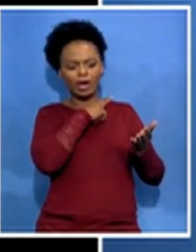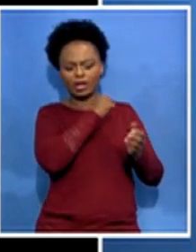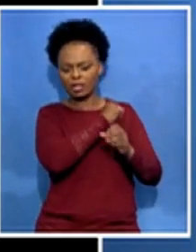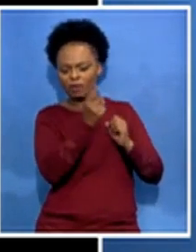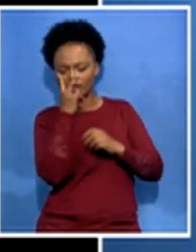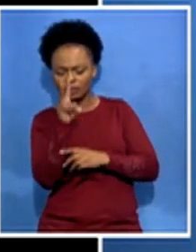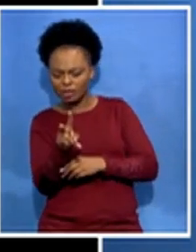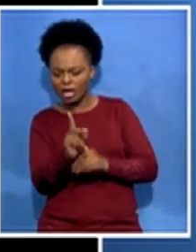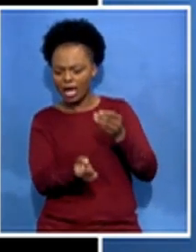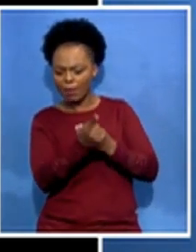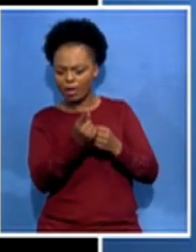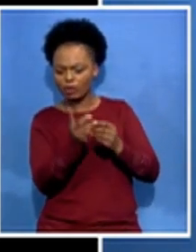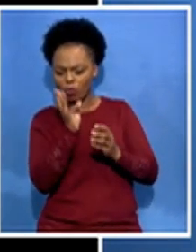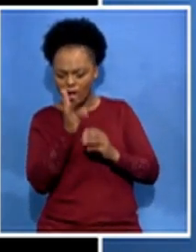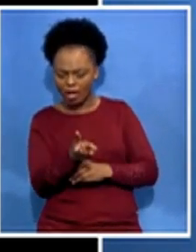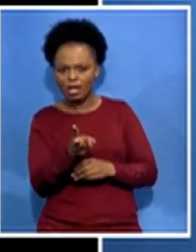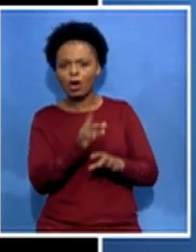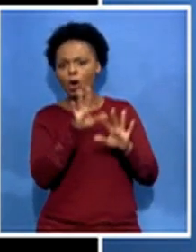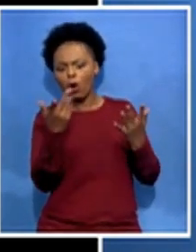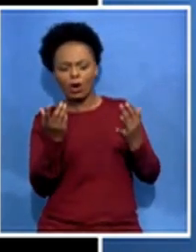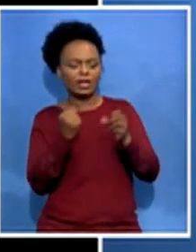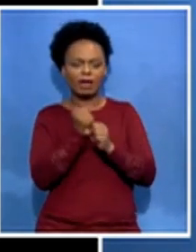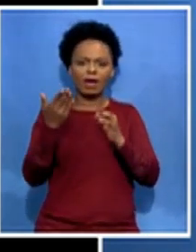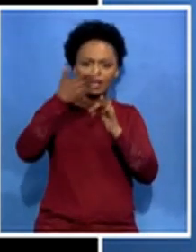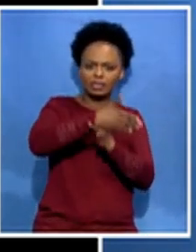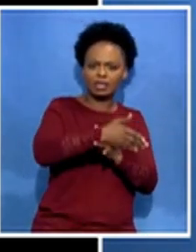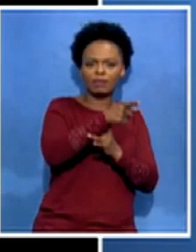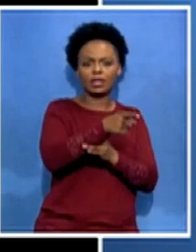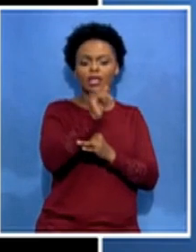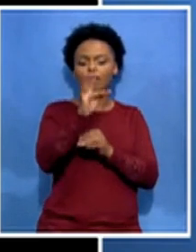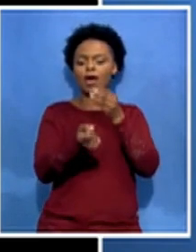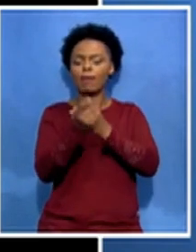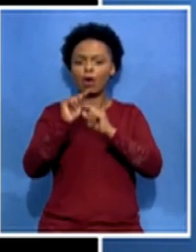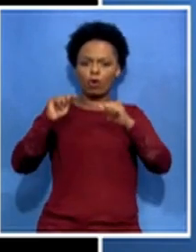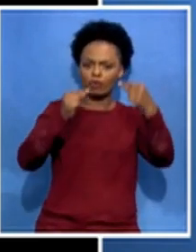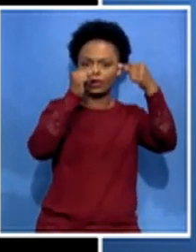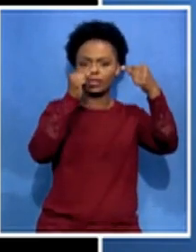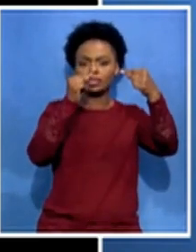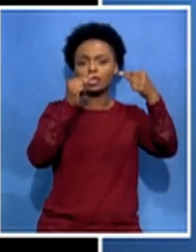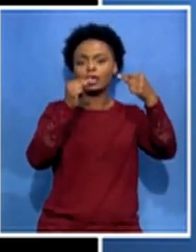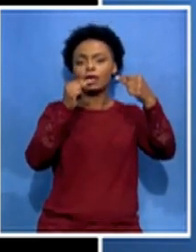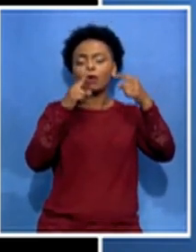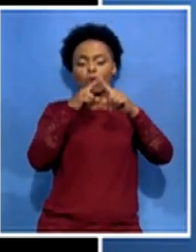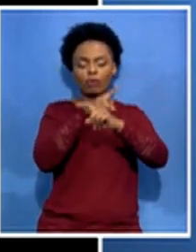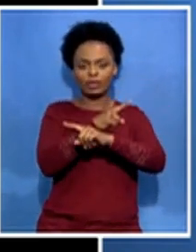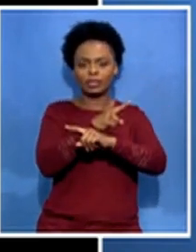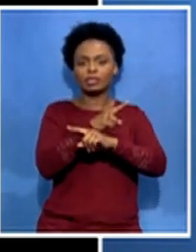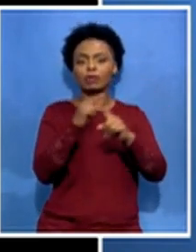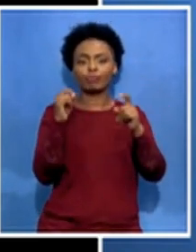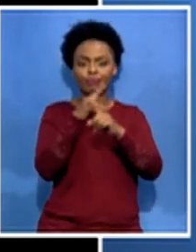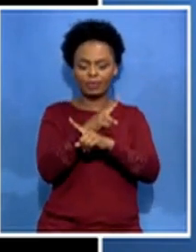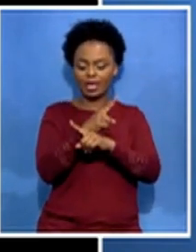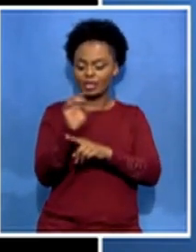build-up of this conflict south africa at that moment it was in 1994 the country was preparing for